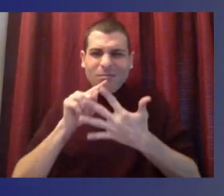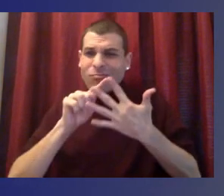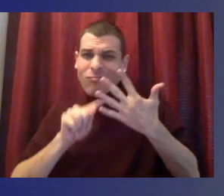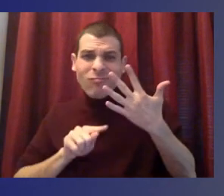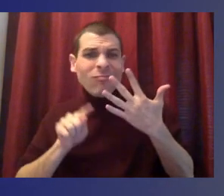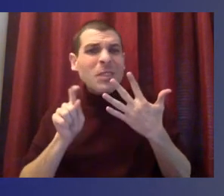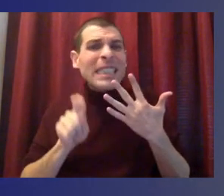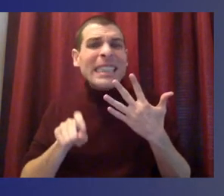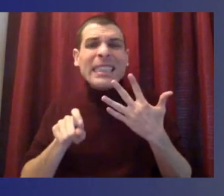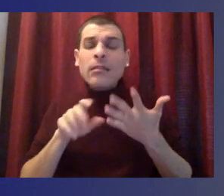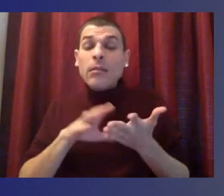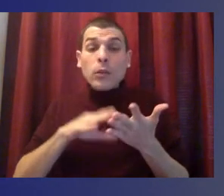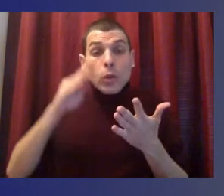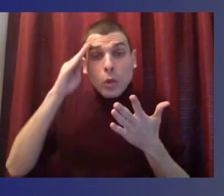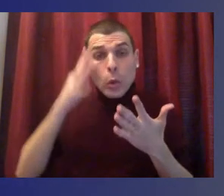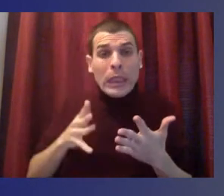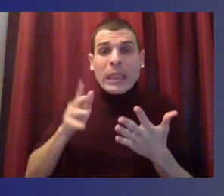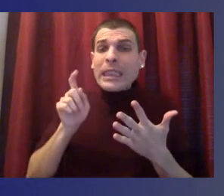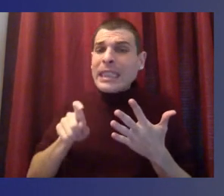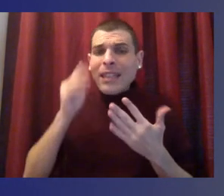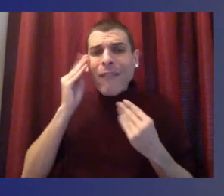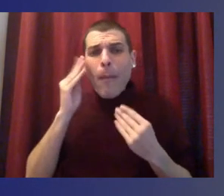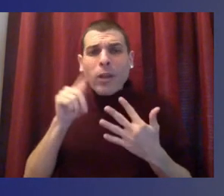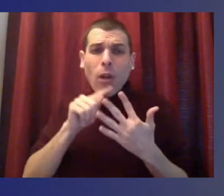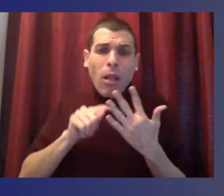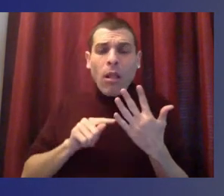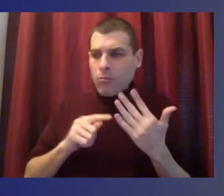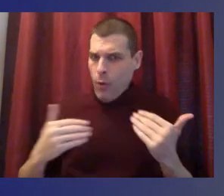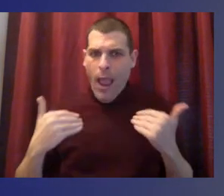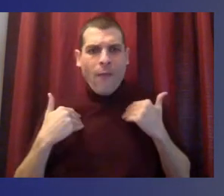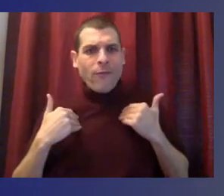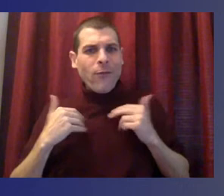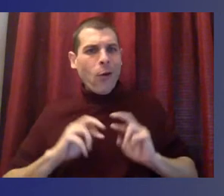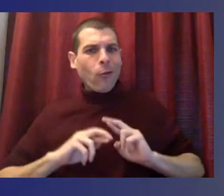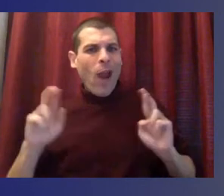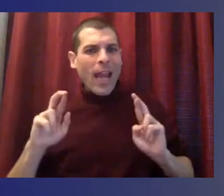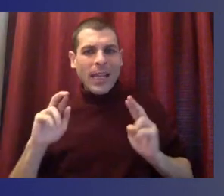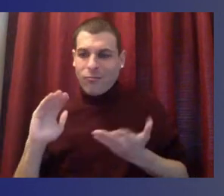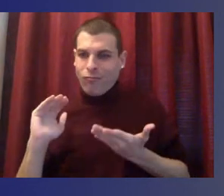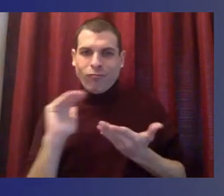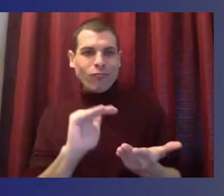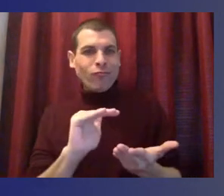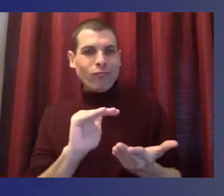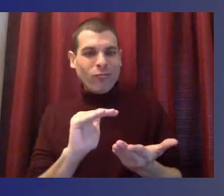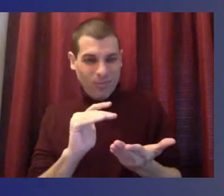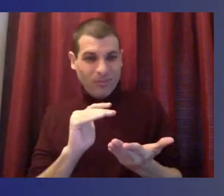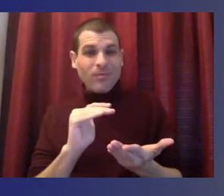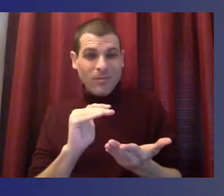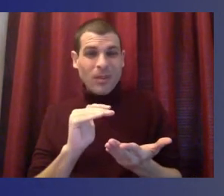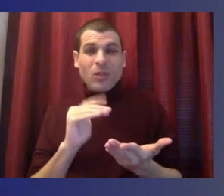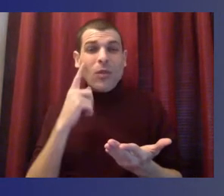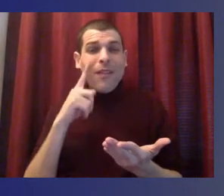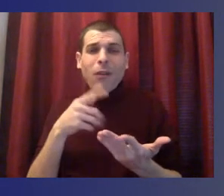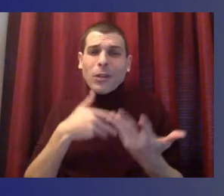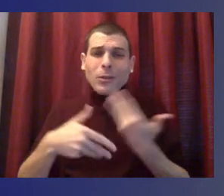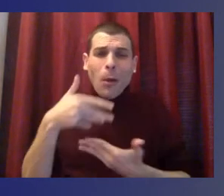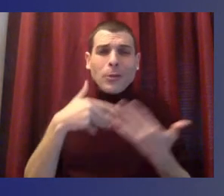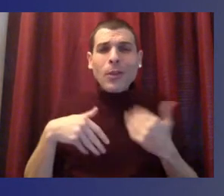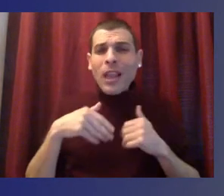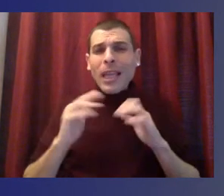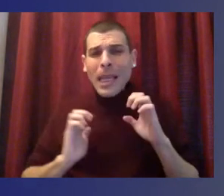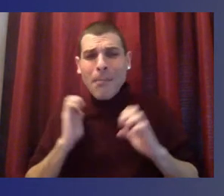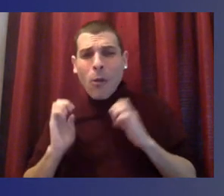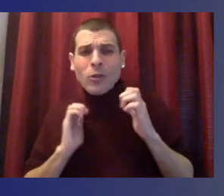center here in East Maloma County. You see, we've been able to leverage multiple opportunities for social-emotional connection as well through